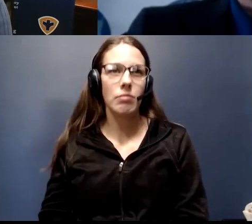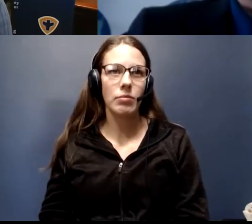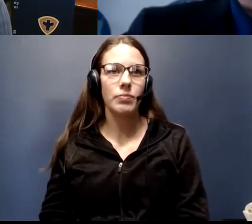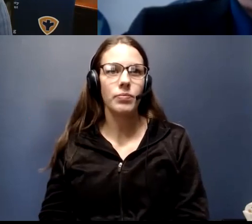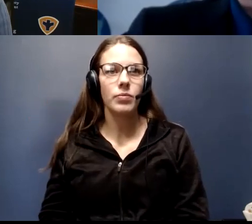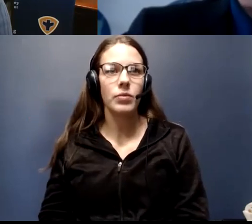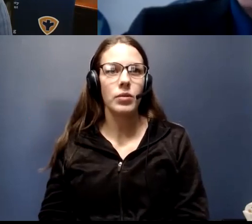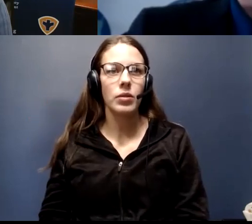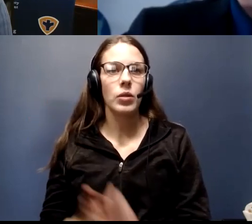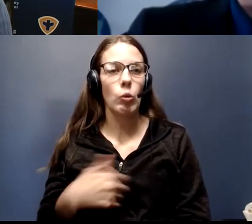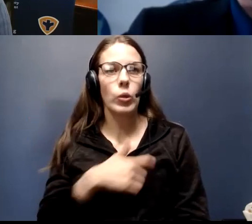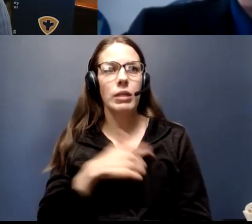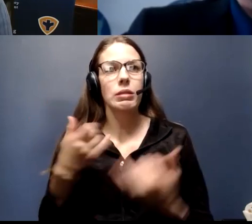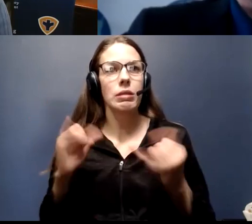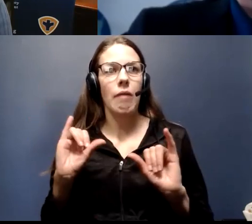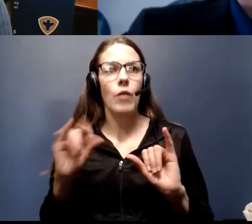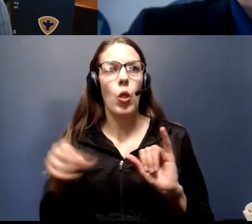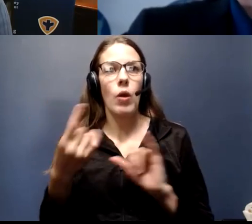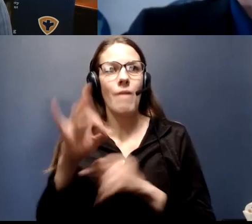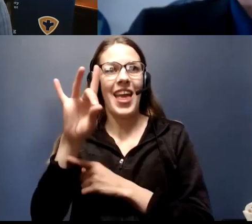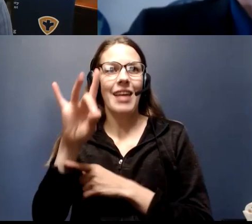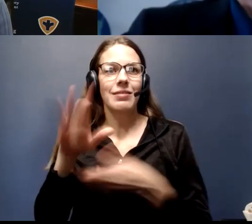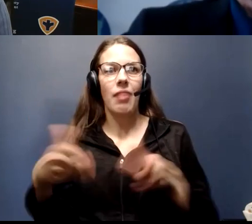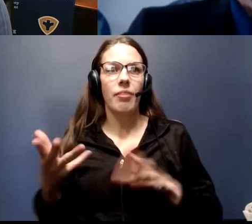We still have only eight deaths.